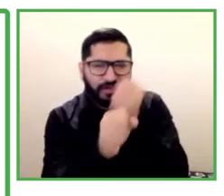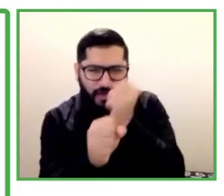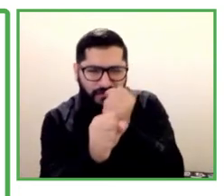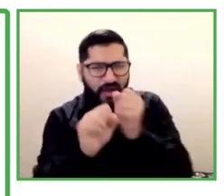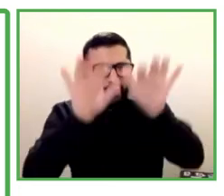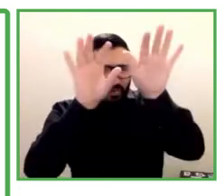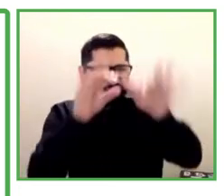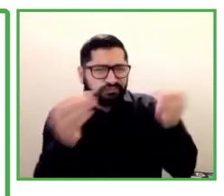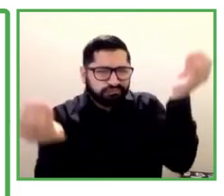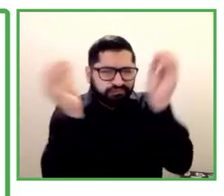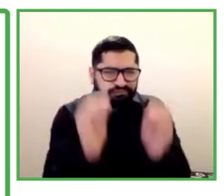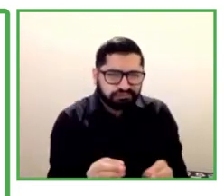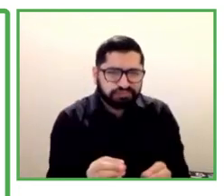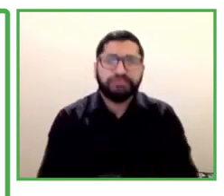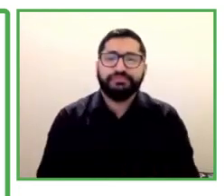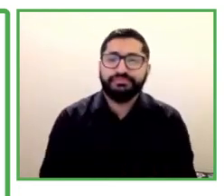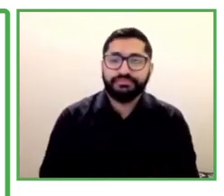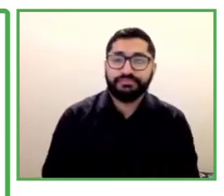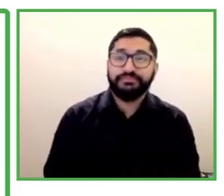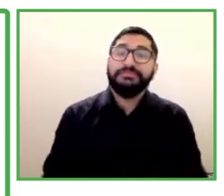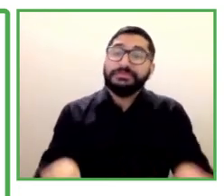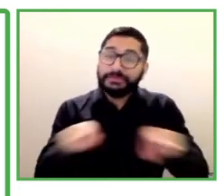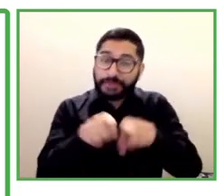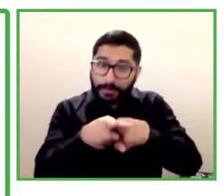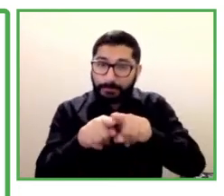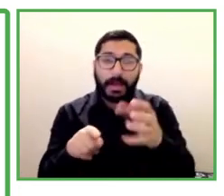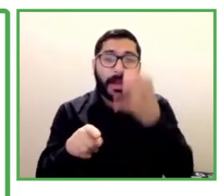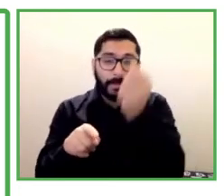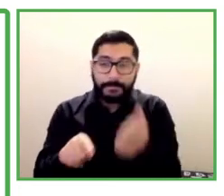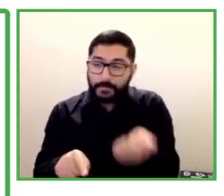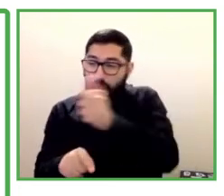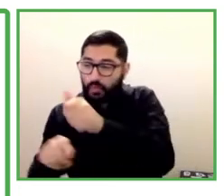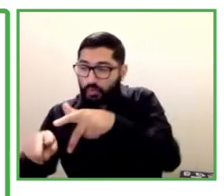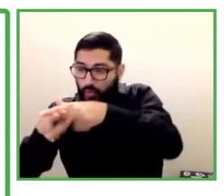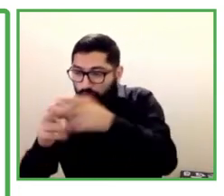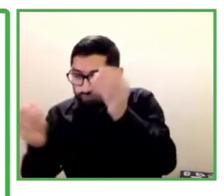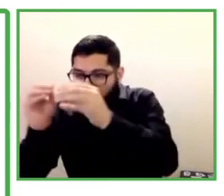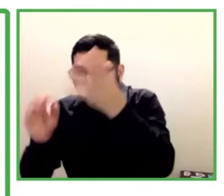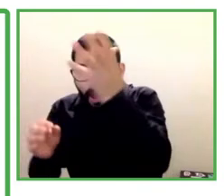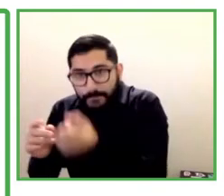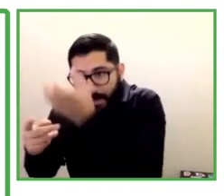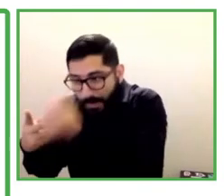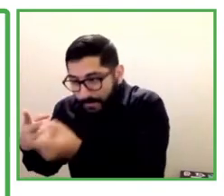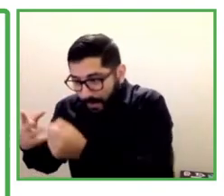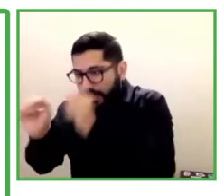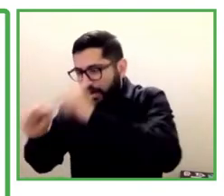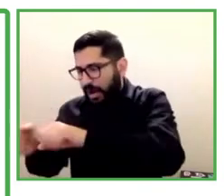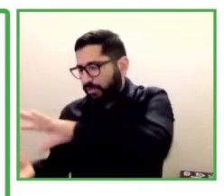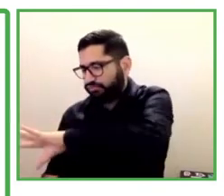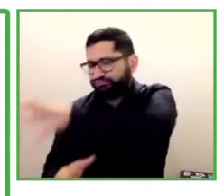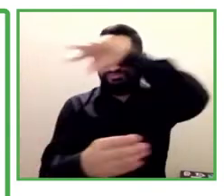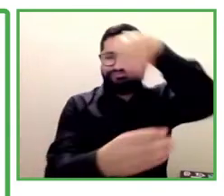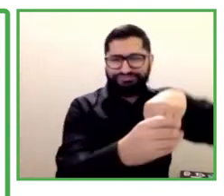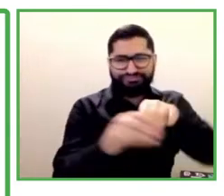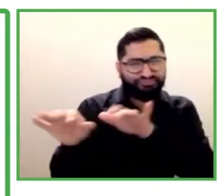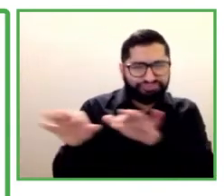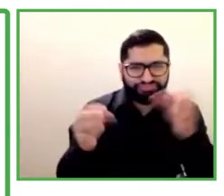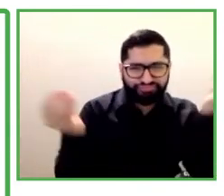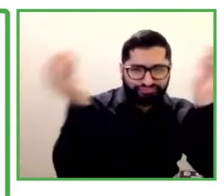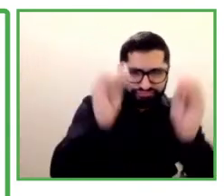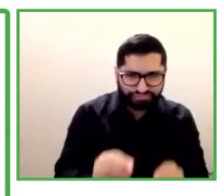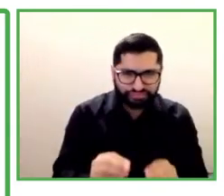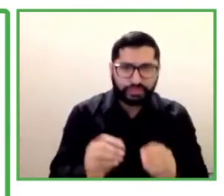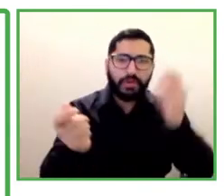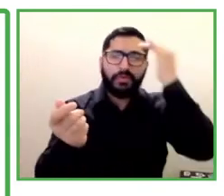training for the organization also shifted focus to ensure that the management provided meaningful employment to people with disabilities